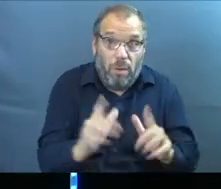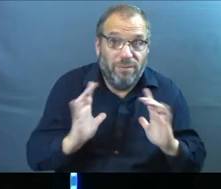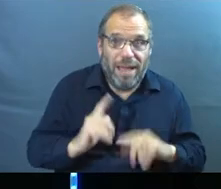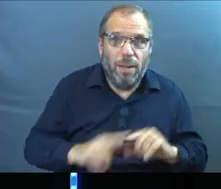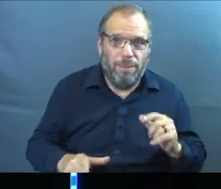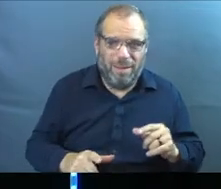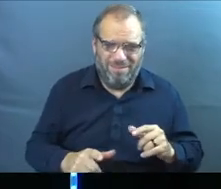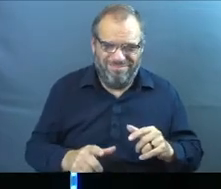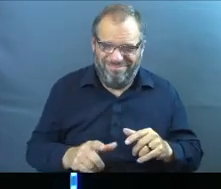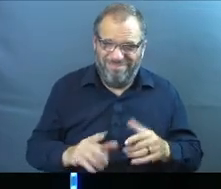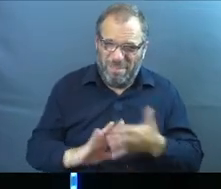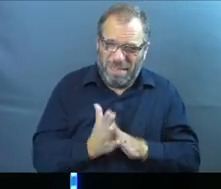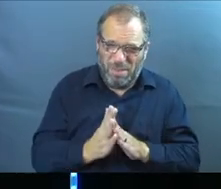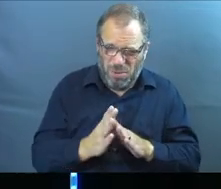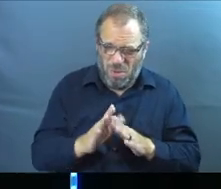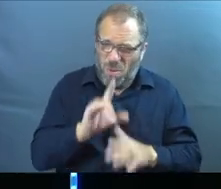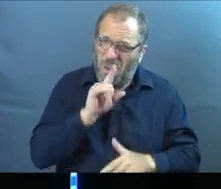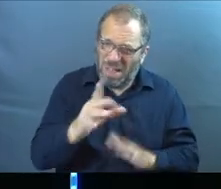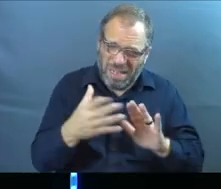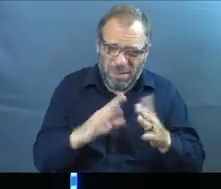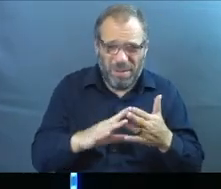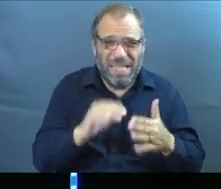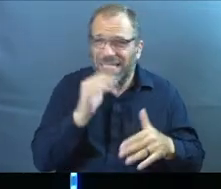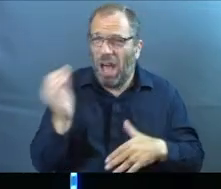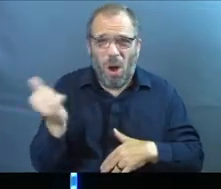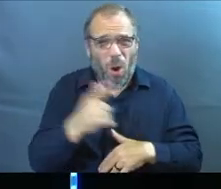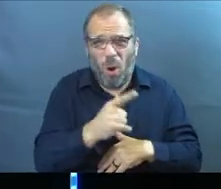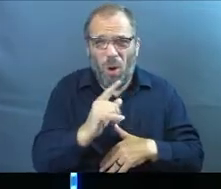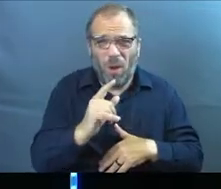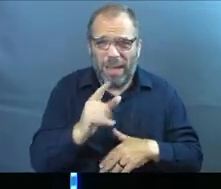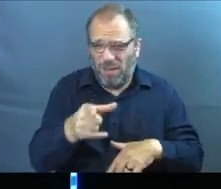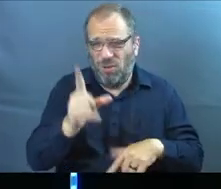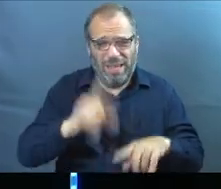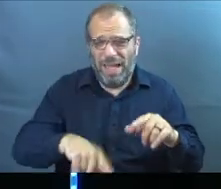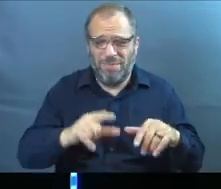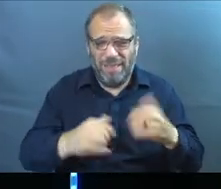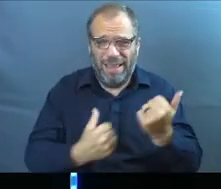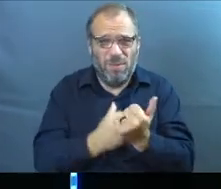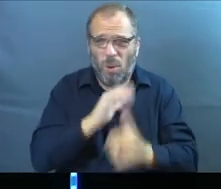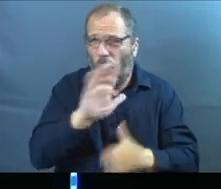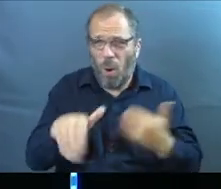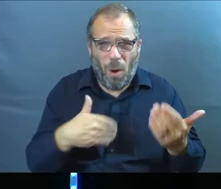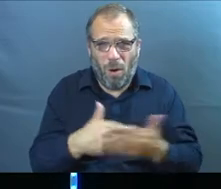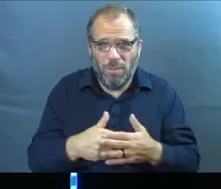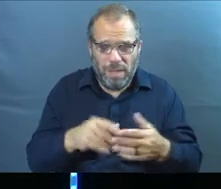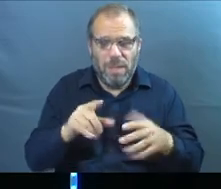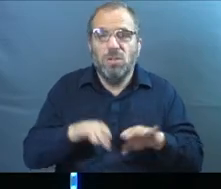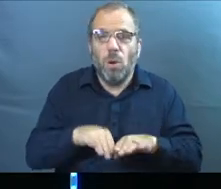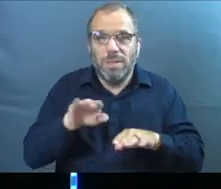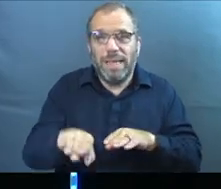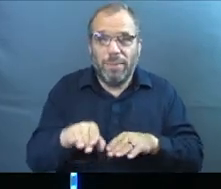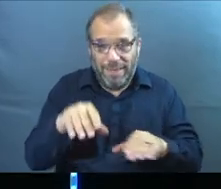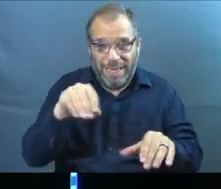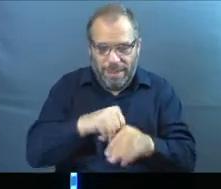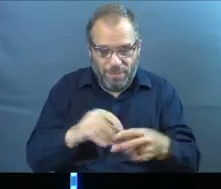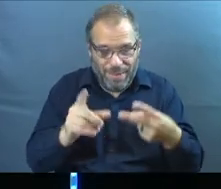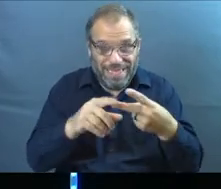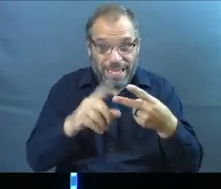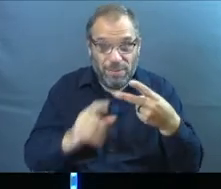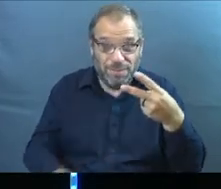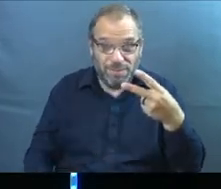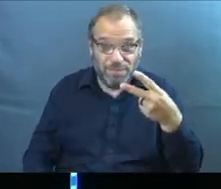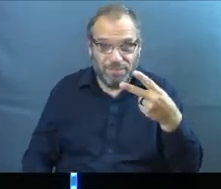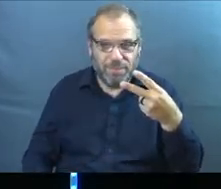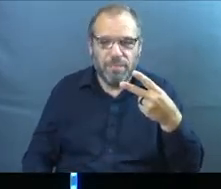but they don't need to be your authentic community. Not everybody can, and you can't be there for everybody. Step in. The second thing, kind of like I just